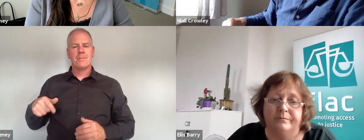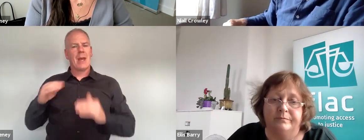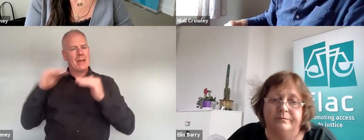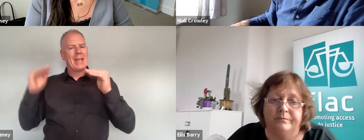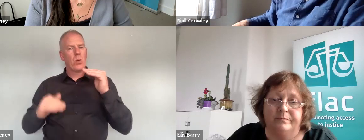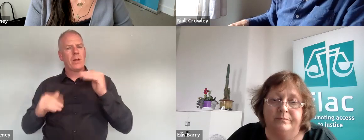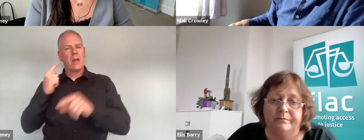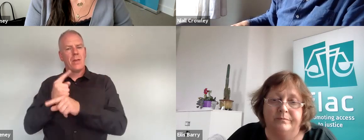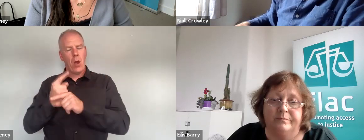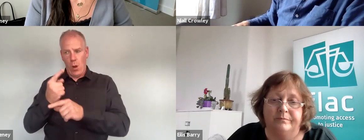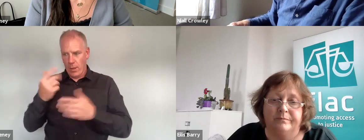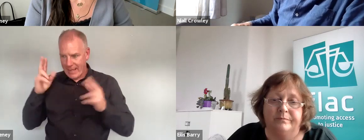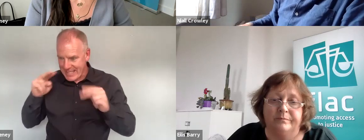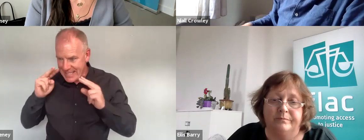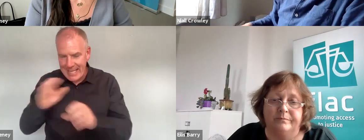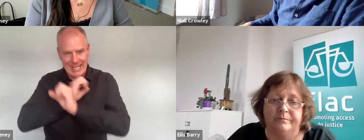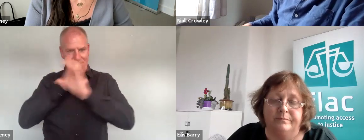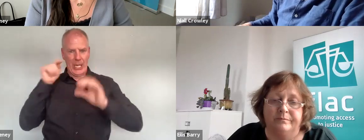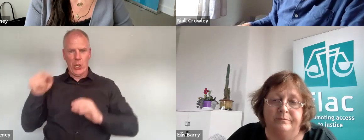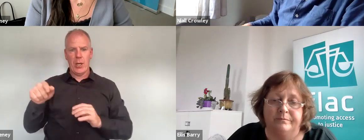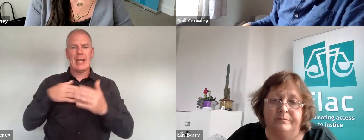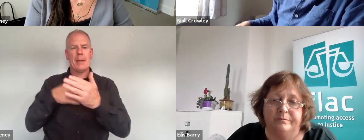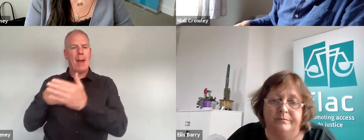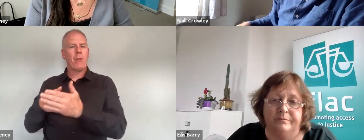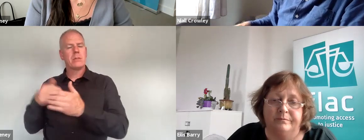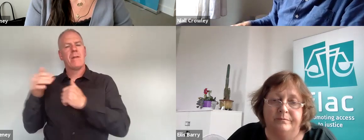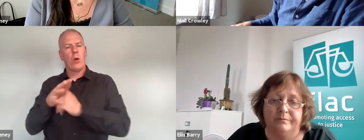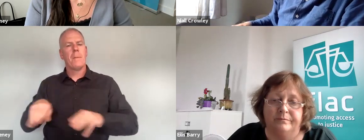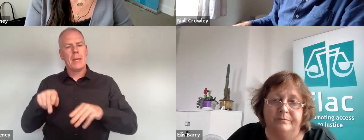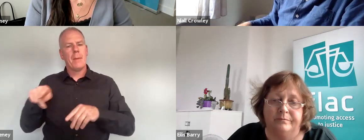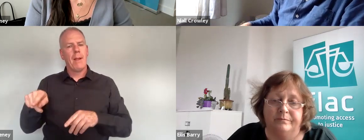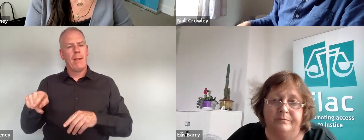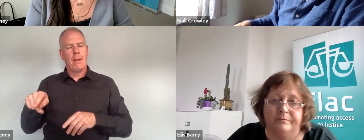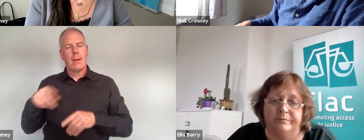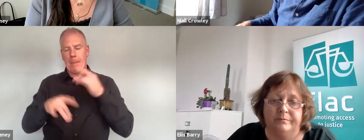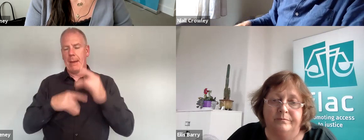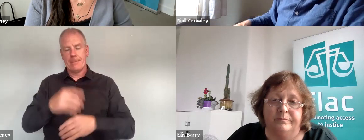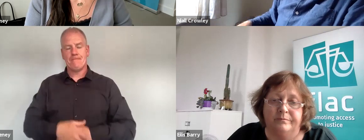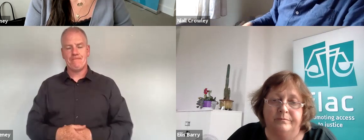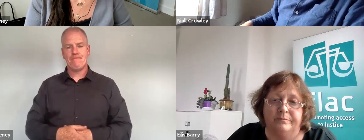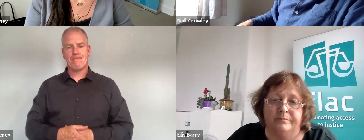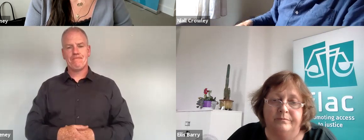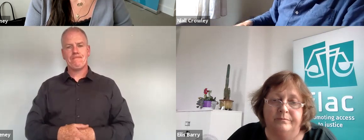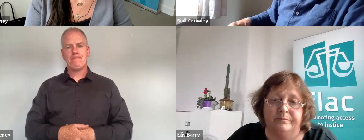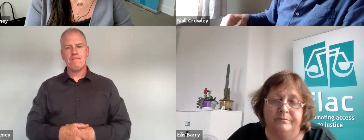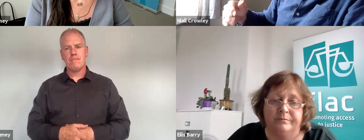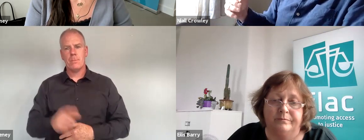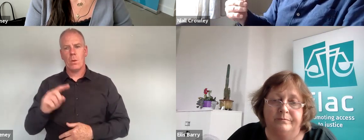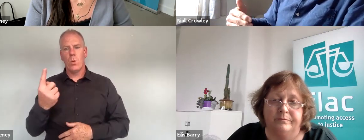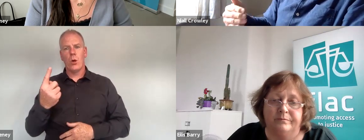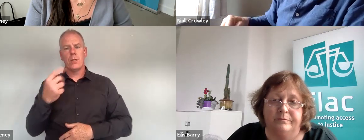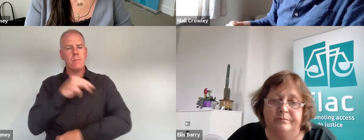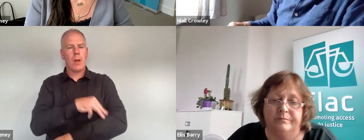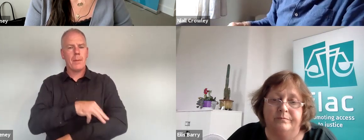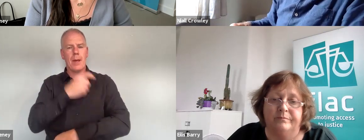that it exposed and the particular barriers that it put in their way one of the big issues came up